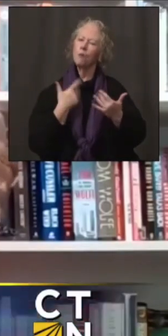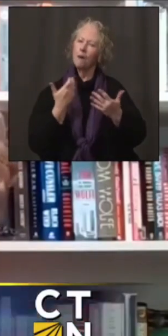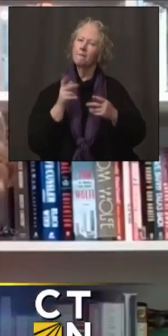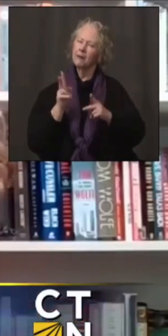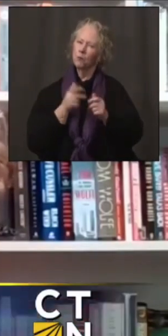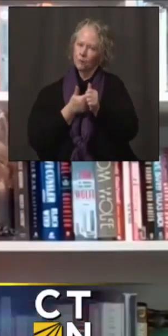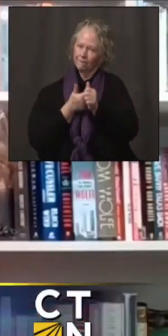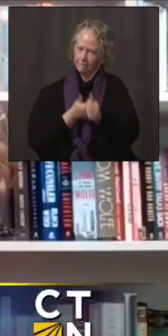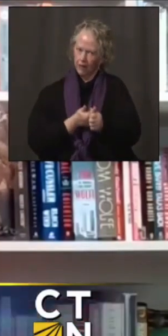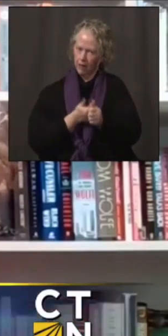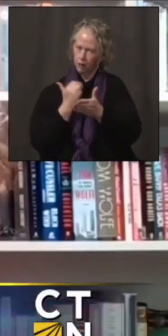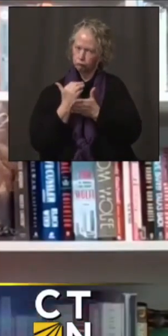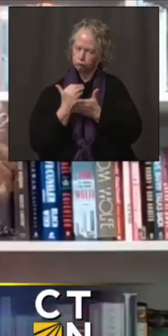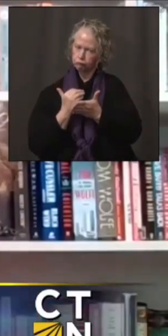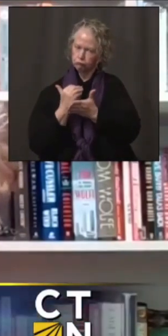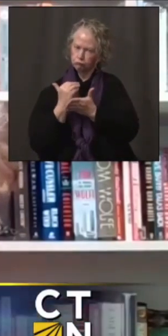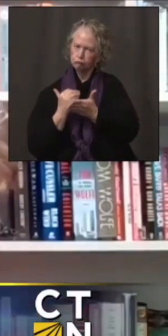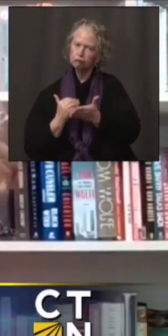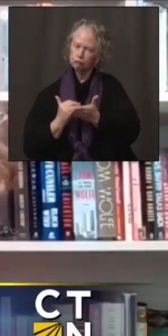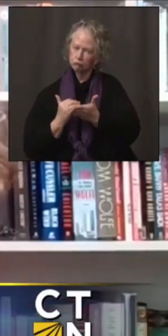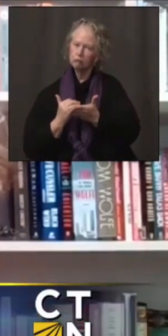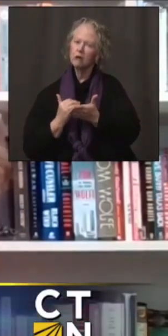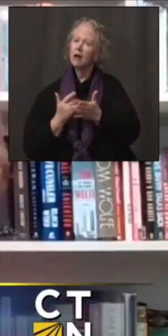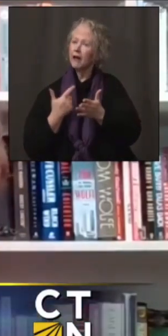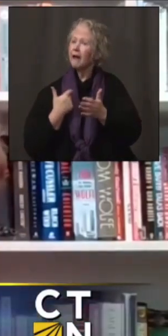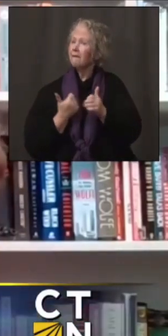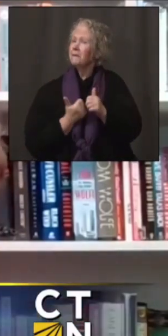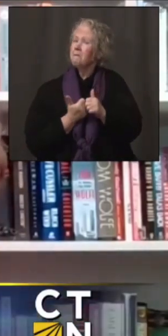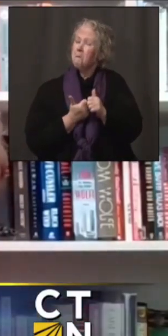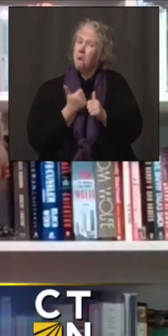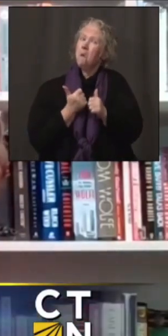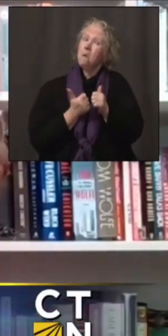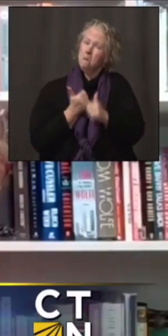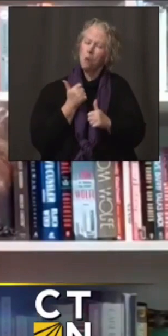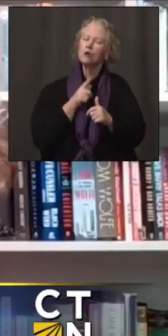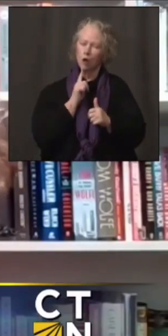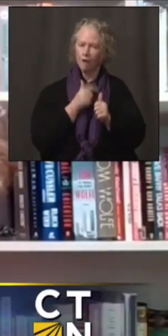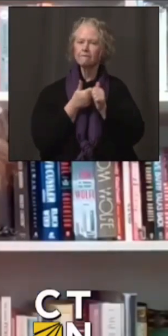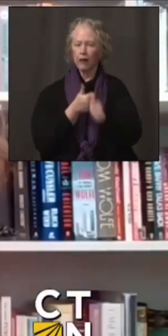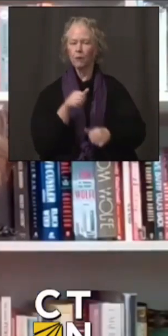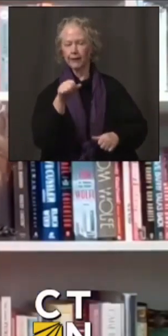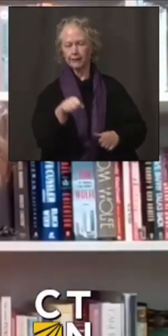in line, which we're observing in the vast, vast majority of cases they are doing.